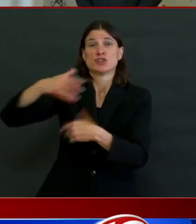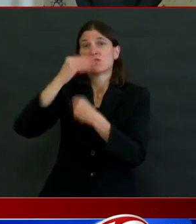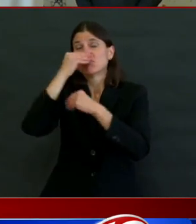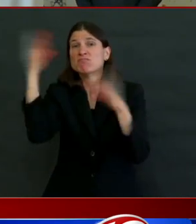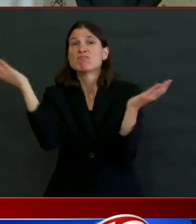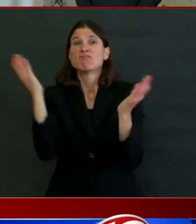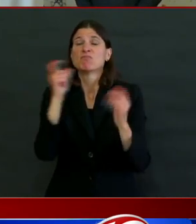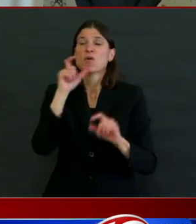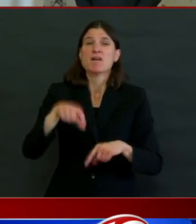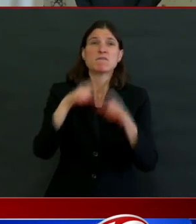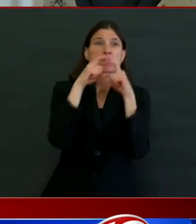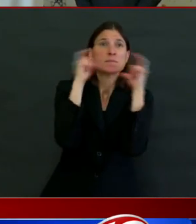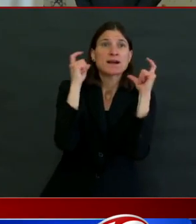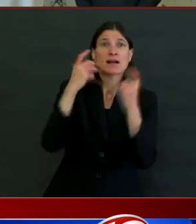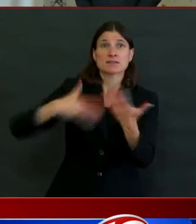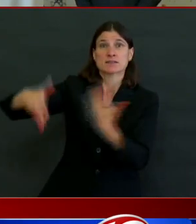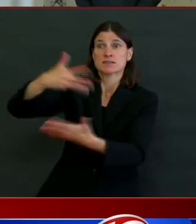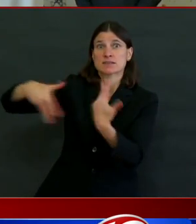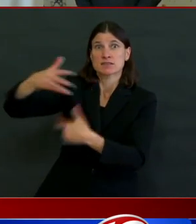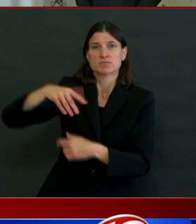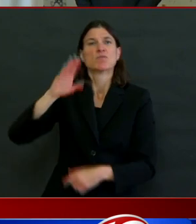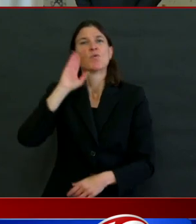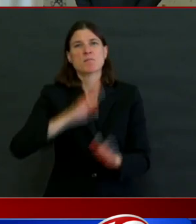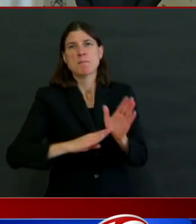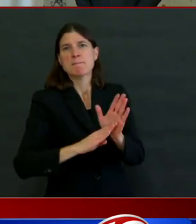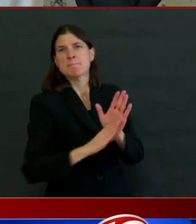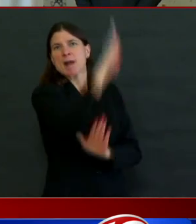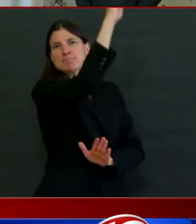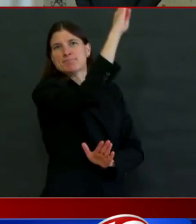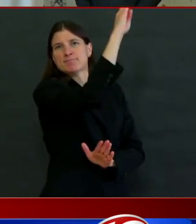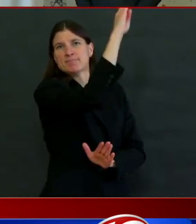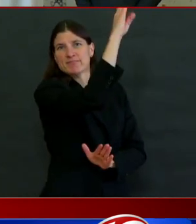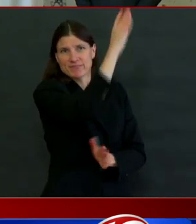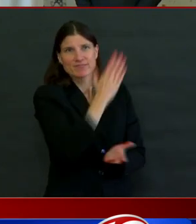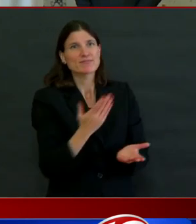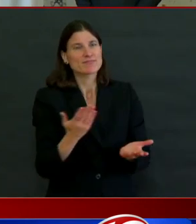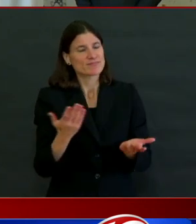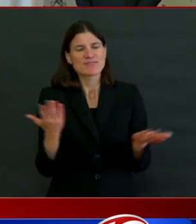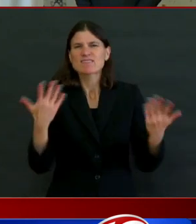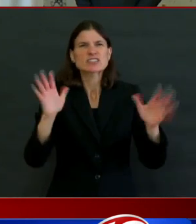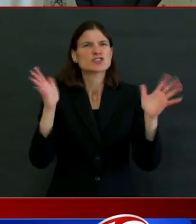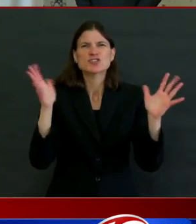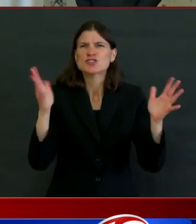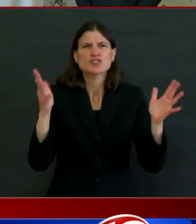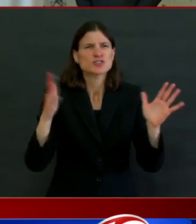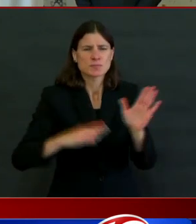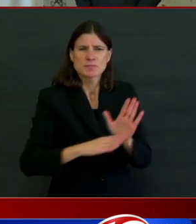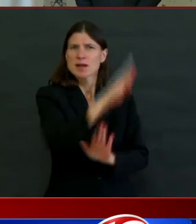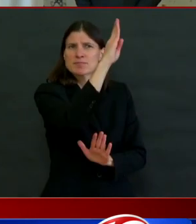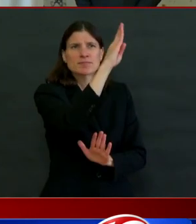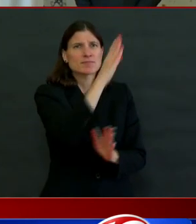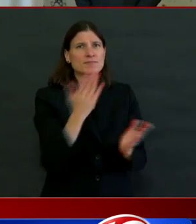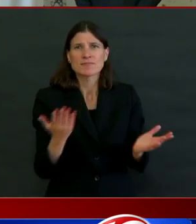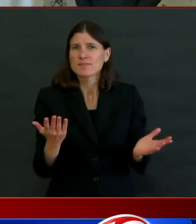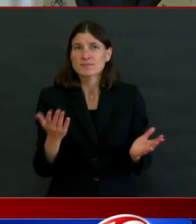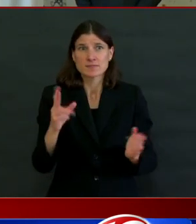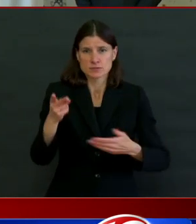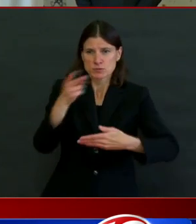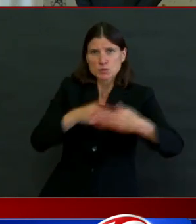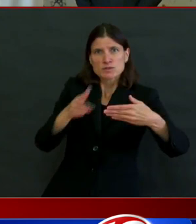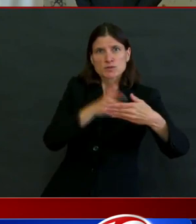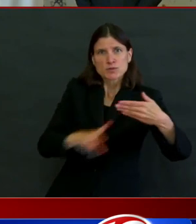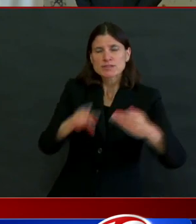month will be out the window. So don't do it. We've got a couple weeks left, you're doing a terrific job literally saving lives.